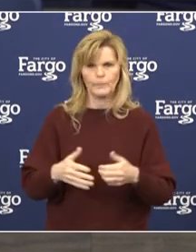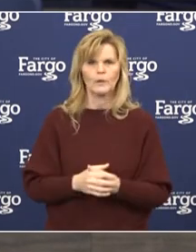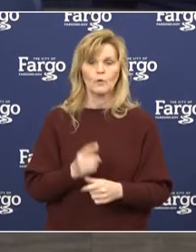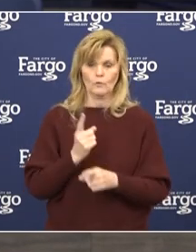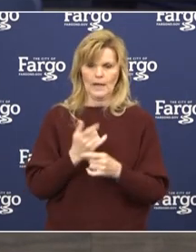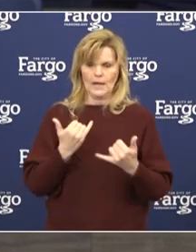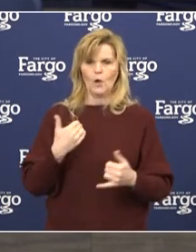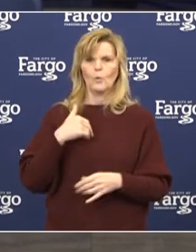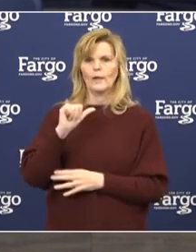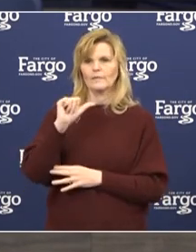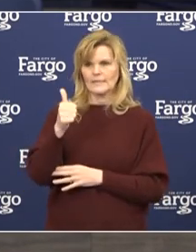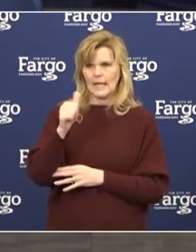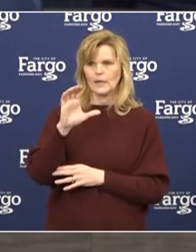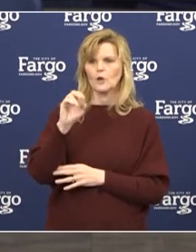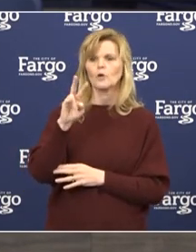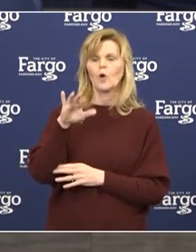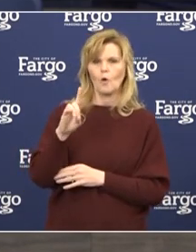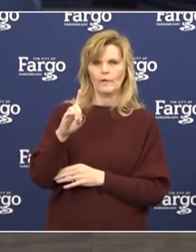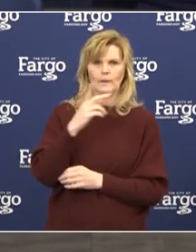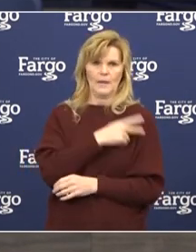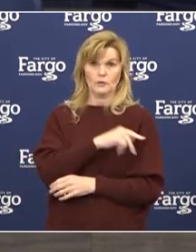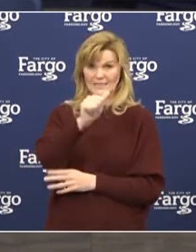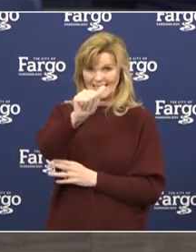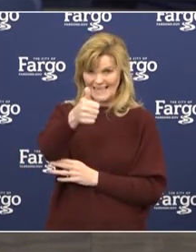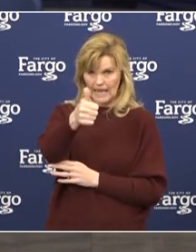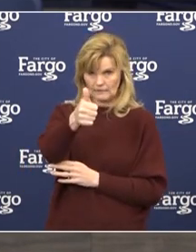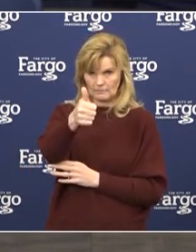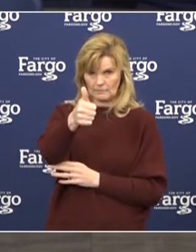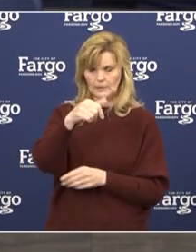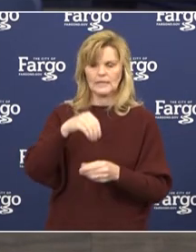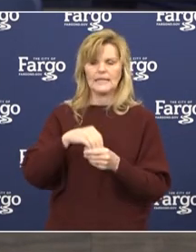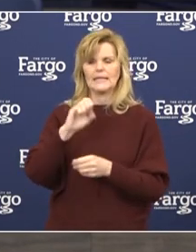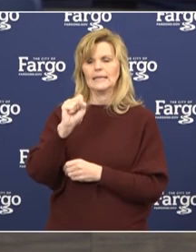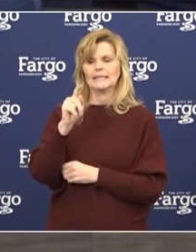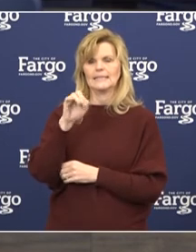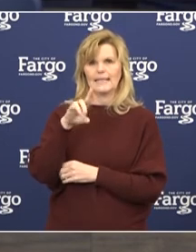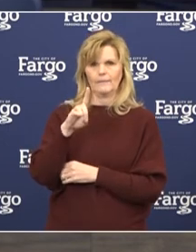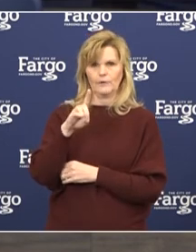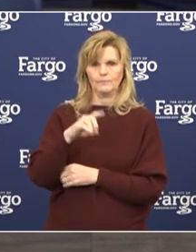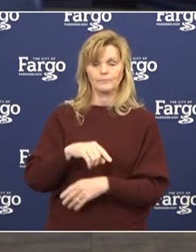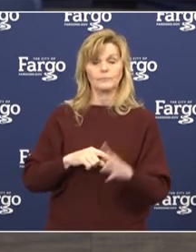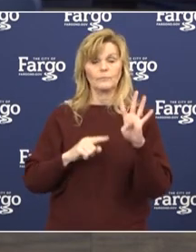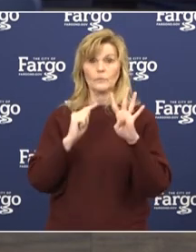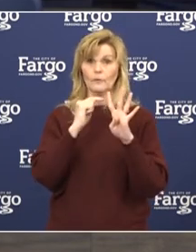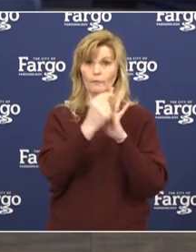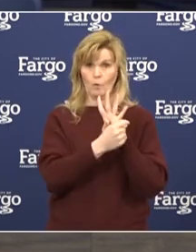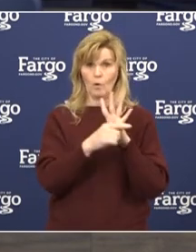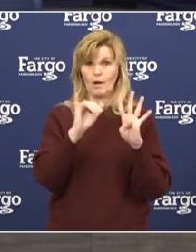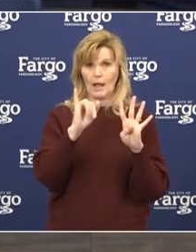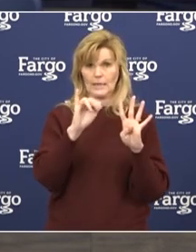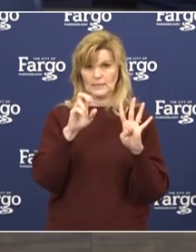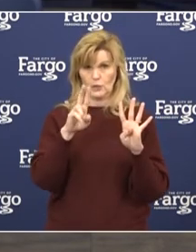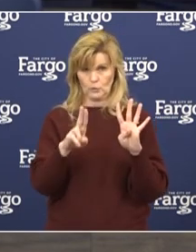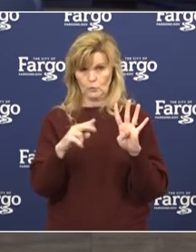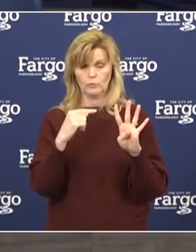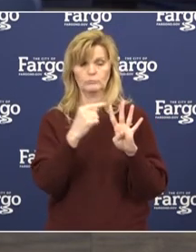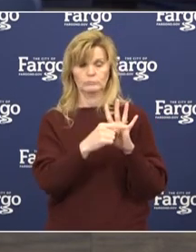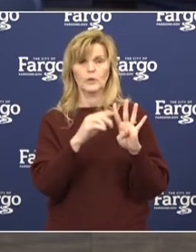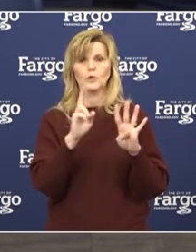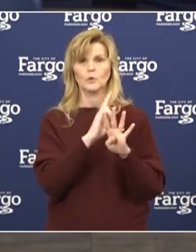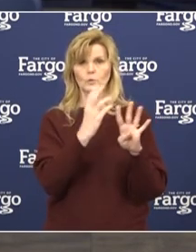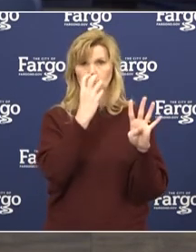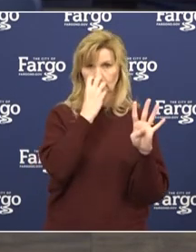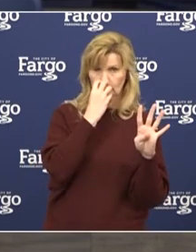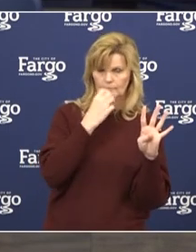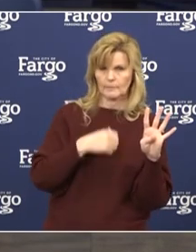10 COVID-positive patients hospitalized in our facility as of this morning. Four are in critical care on ventilators. We have had